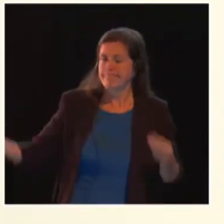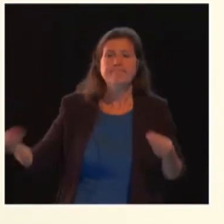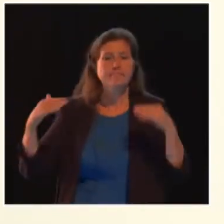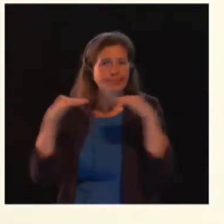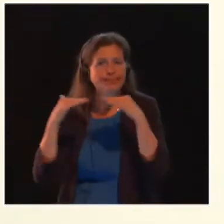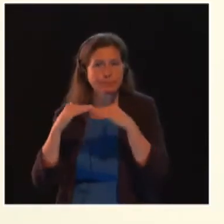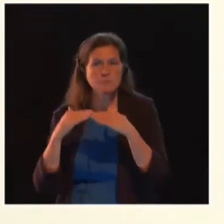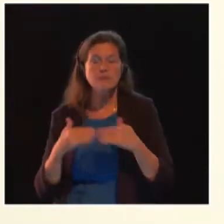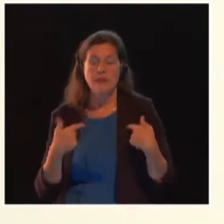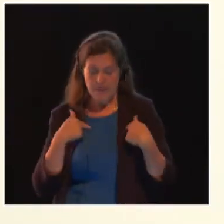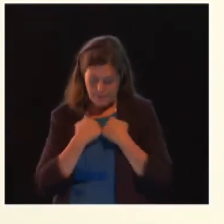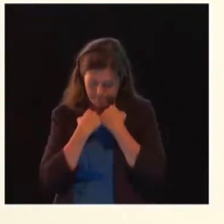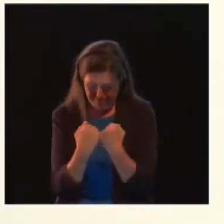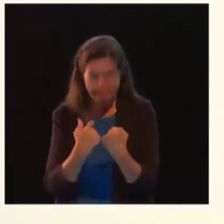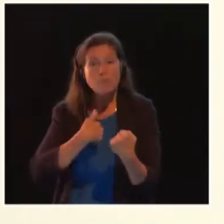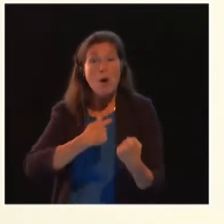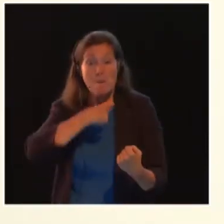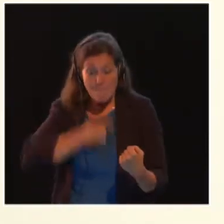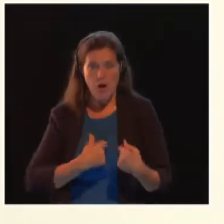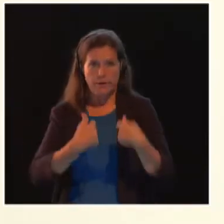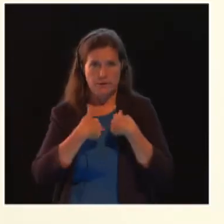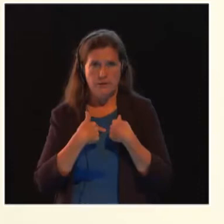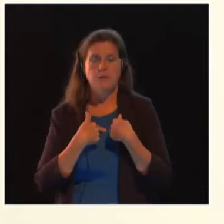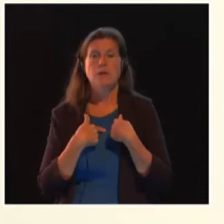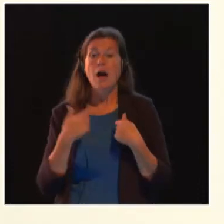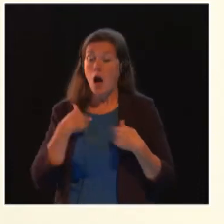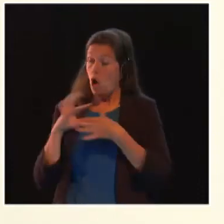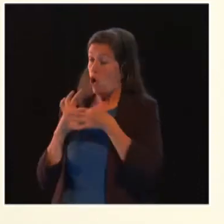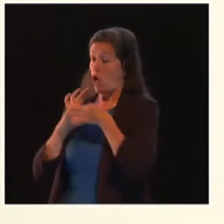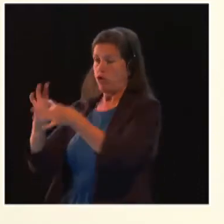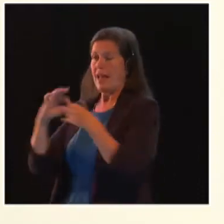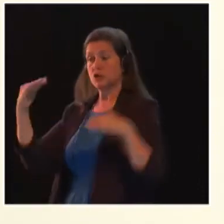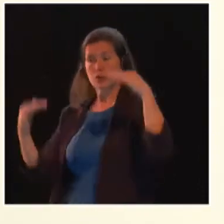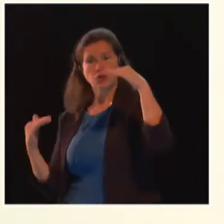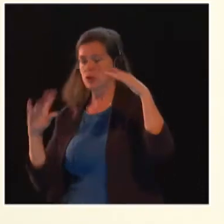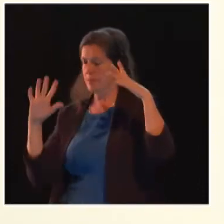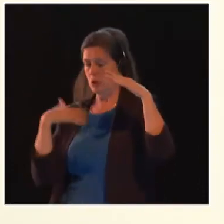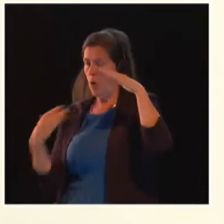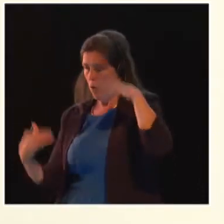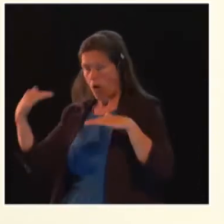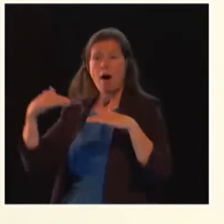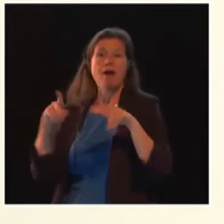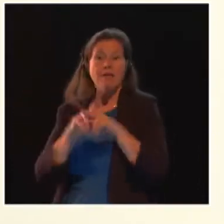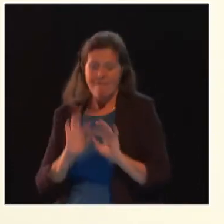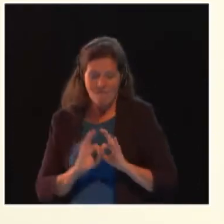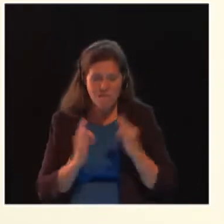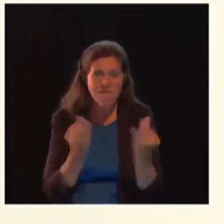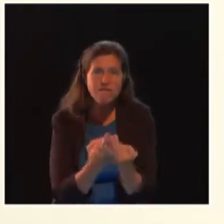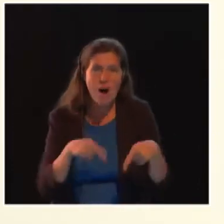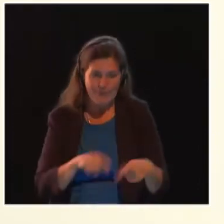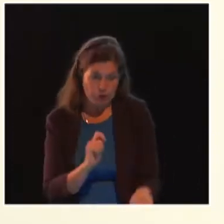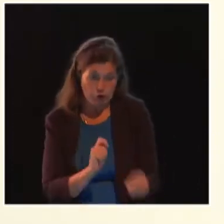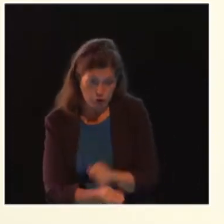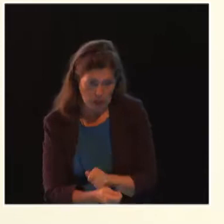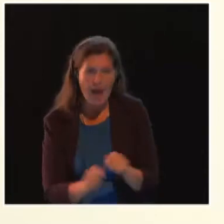level and work on changing the relationships, bottom-up, family-forward. And until this